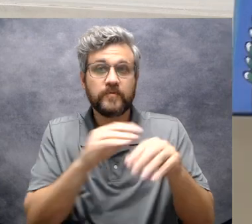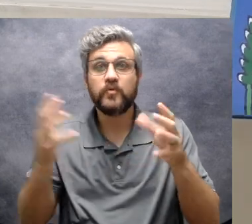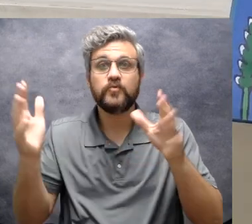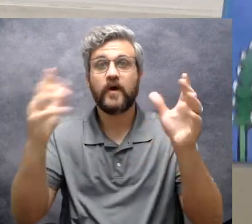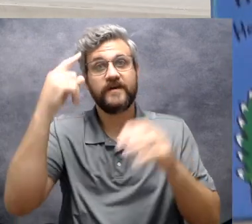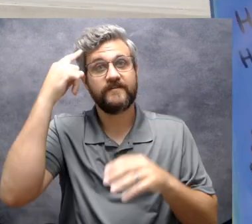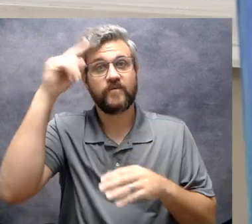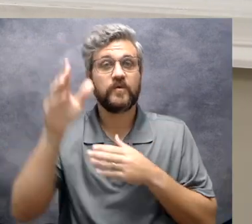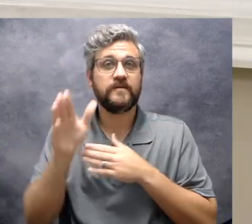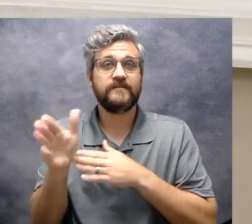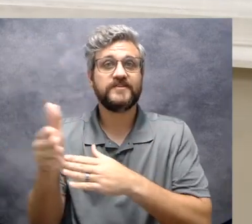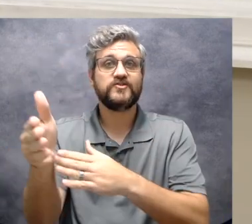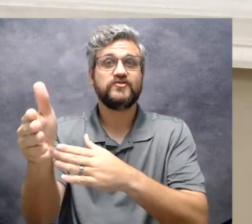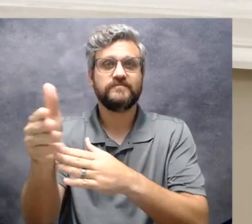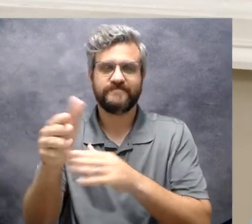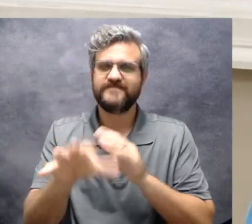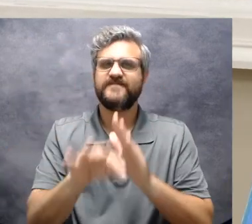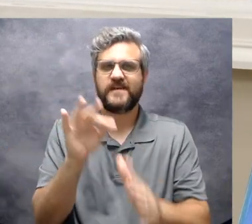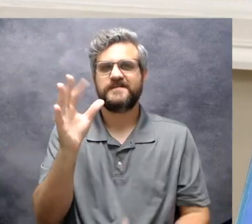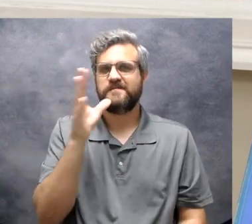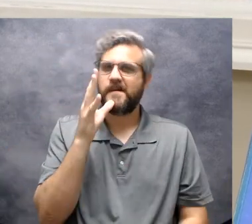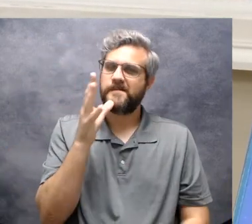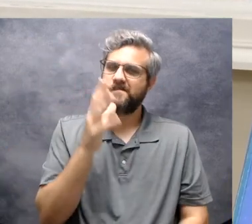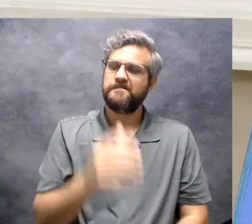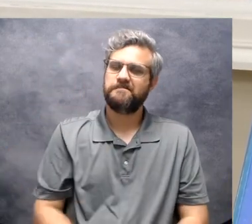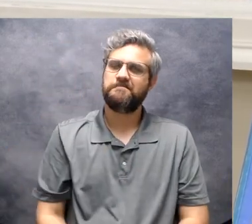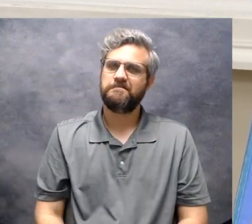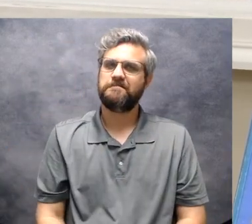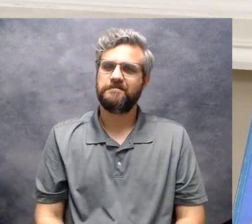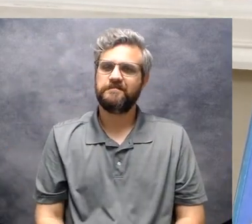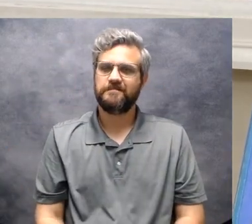Hooray for a fish. He found his mom.